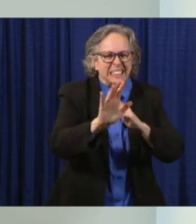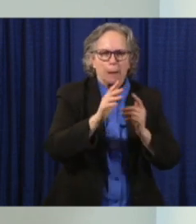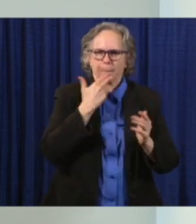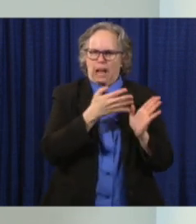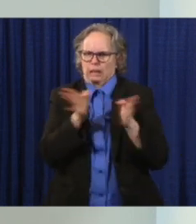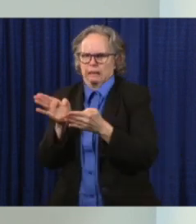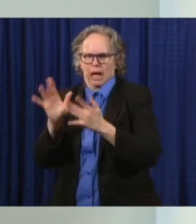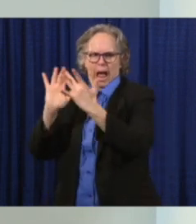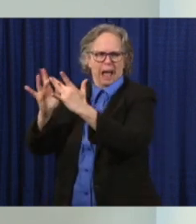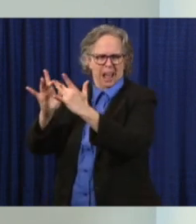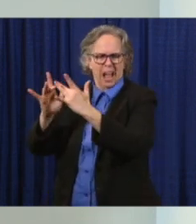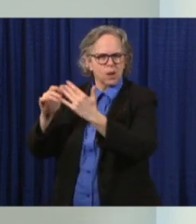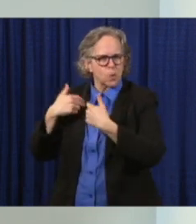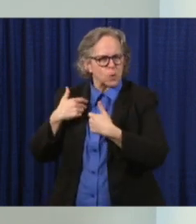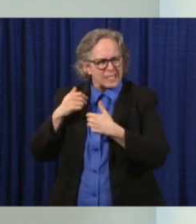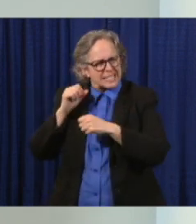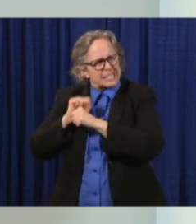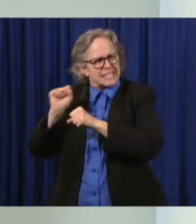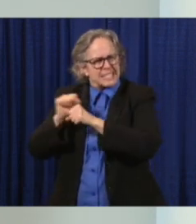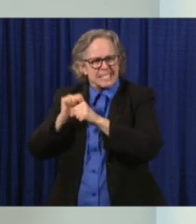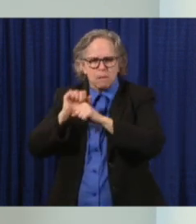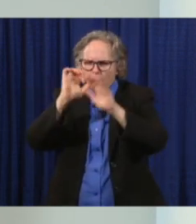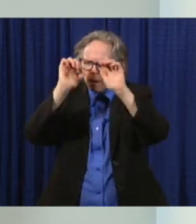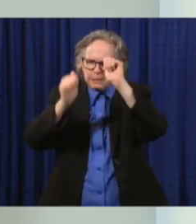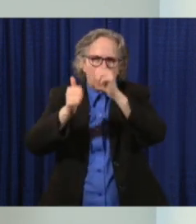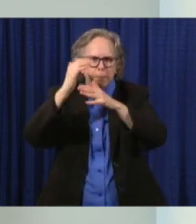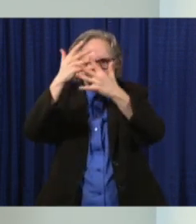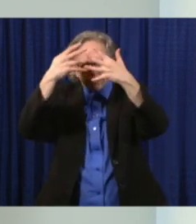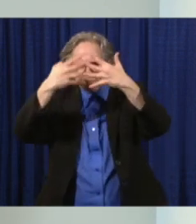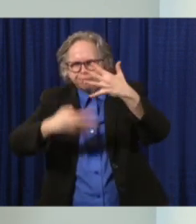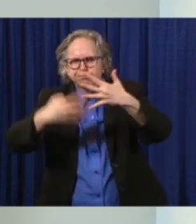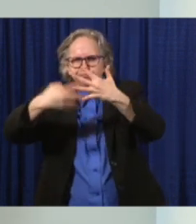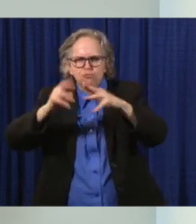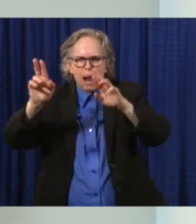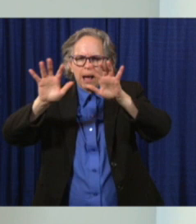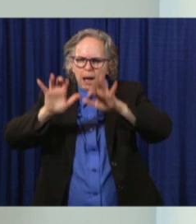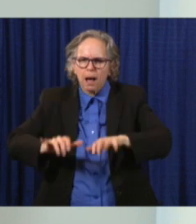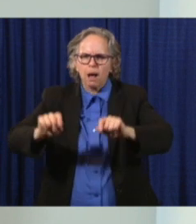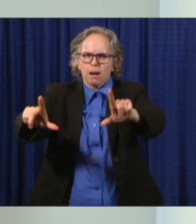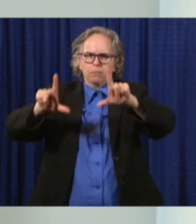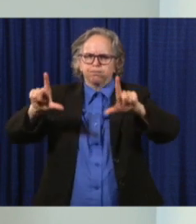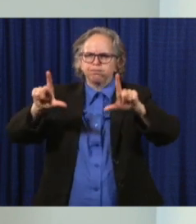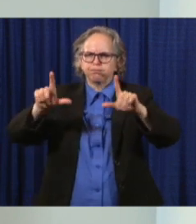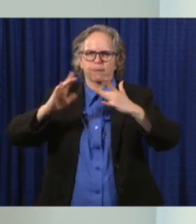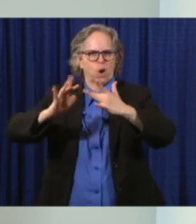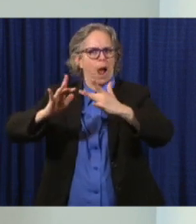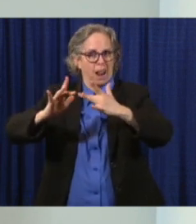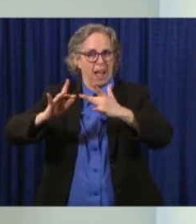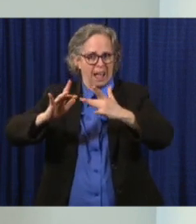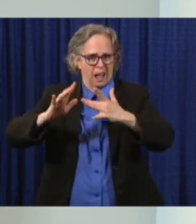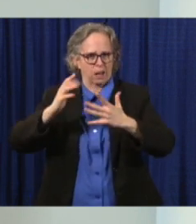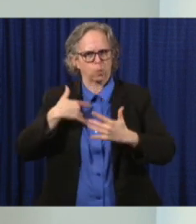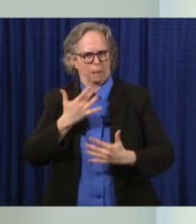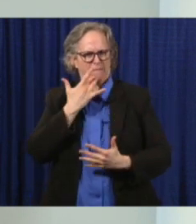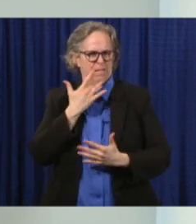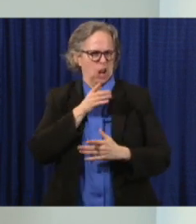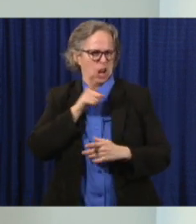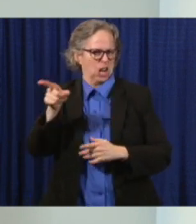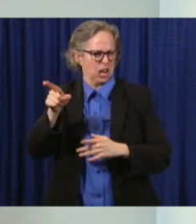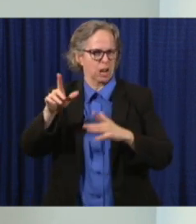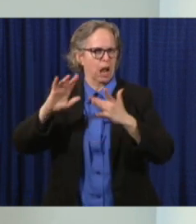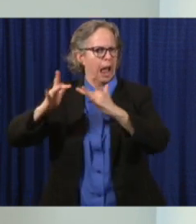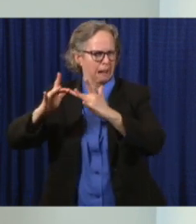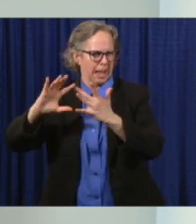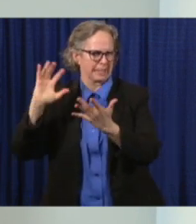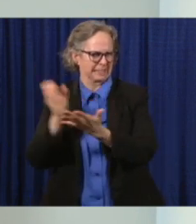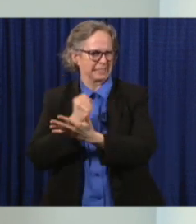to get every service we can online, and we want you to use those when you